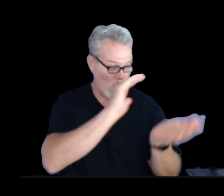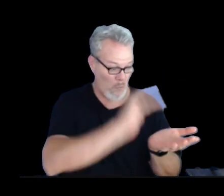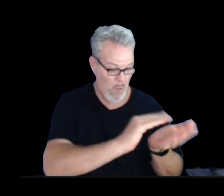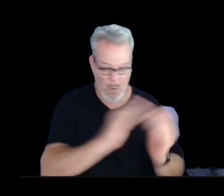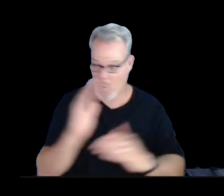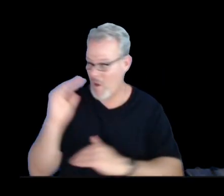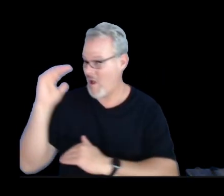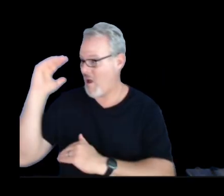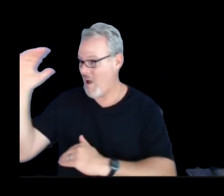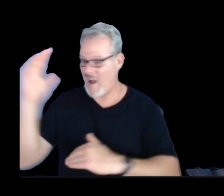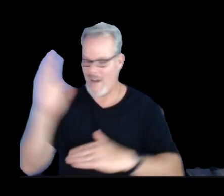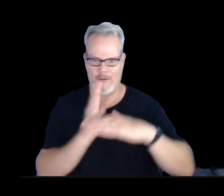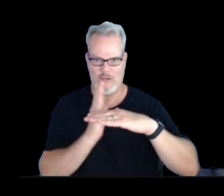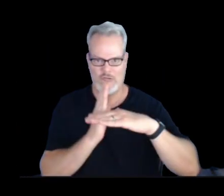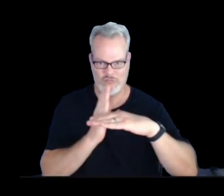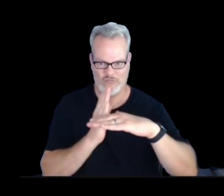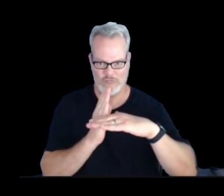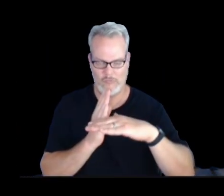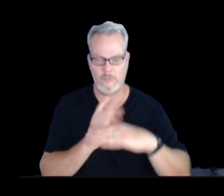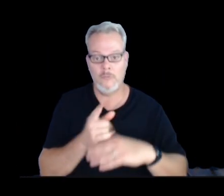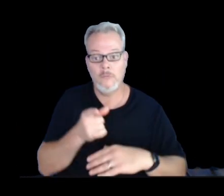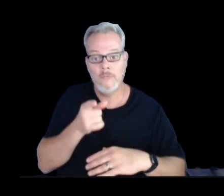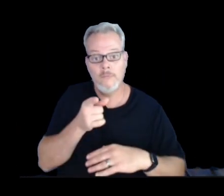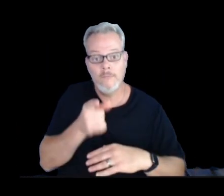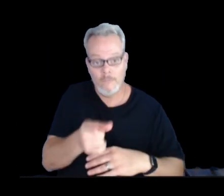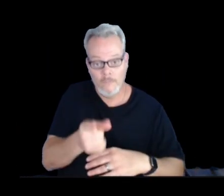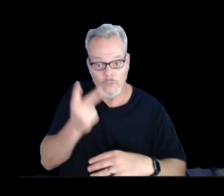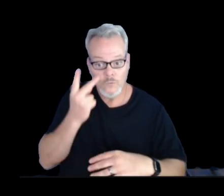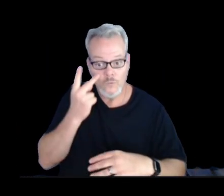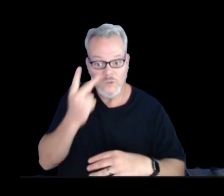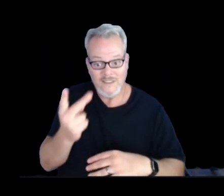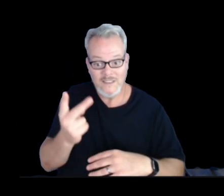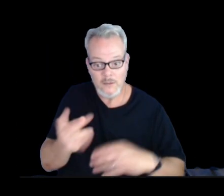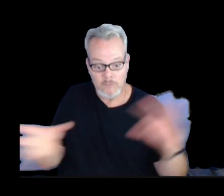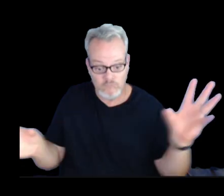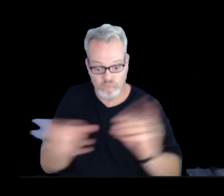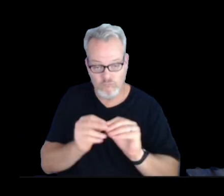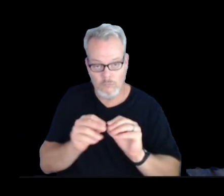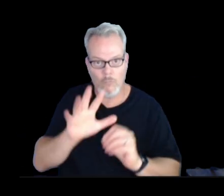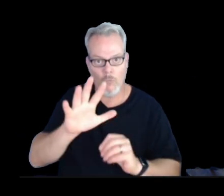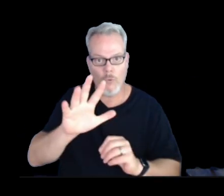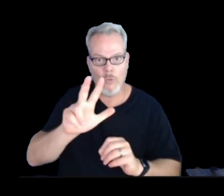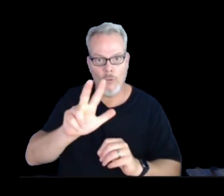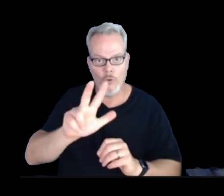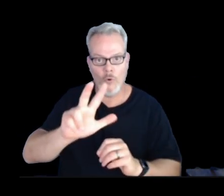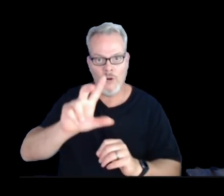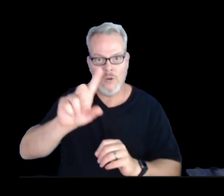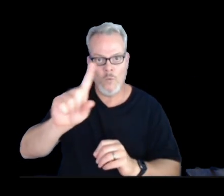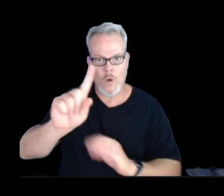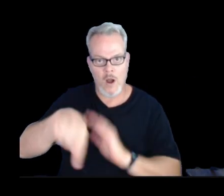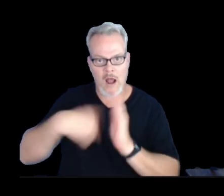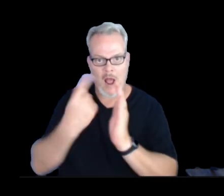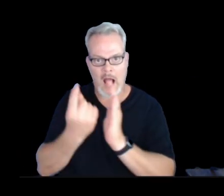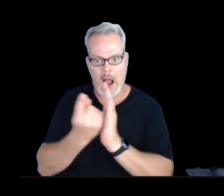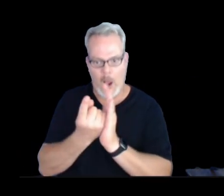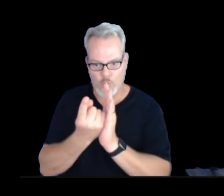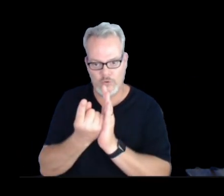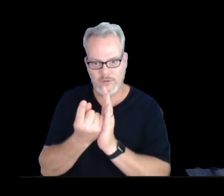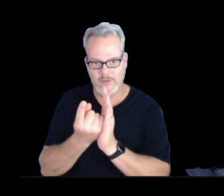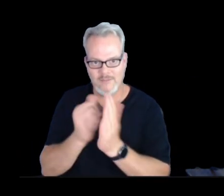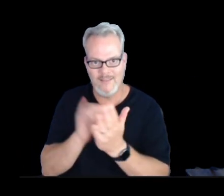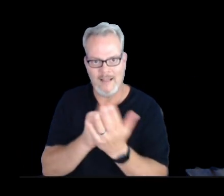If we look at the greater patterns, we had 31 hours of overflows ahead of our shorter than usual